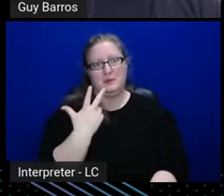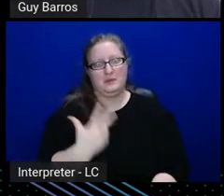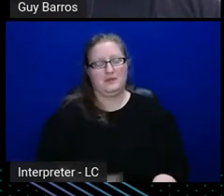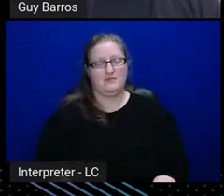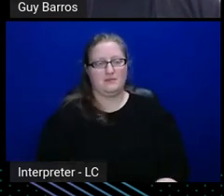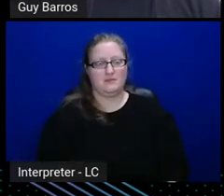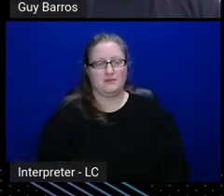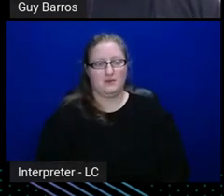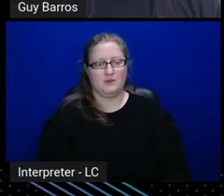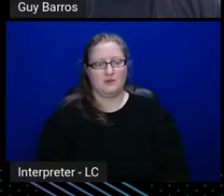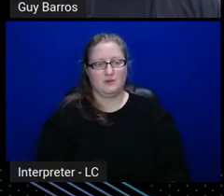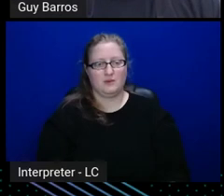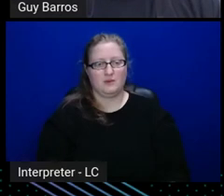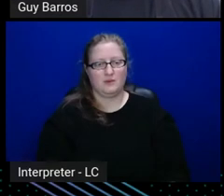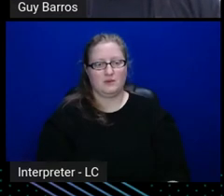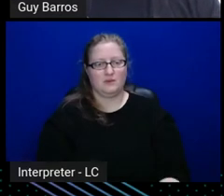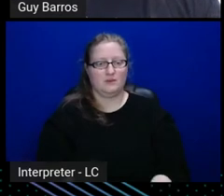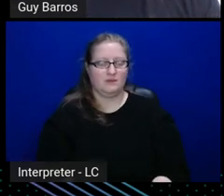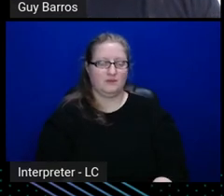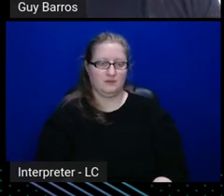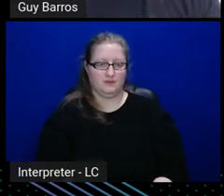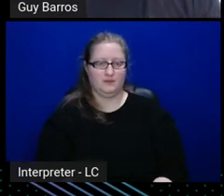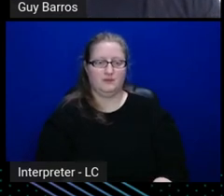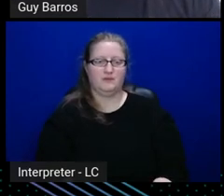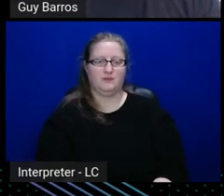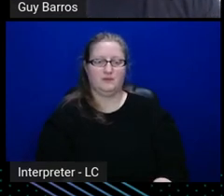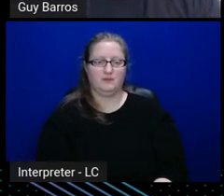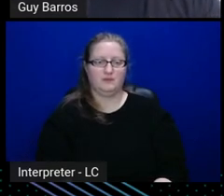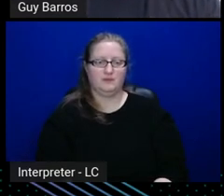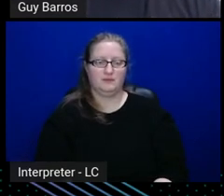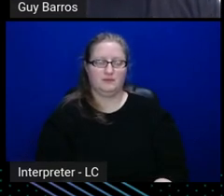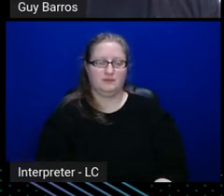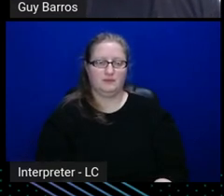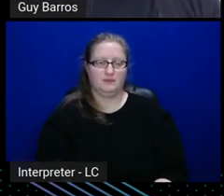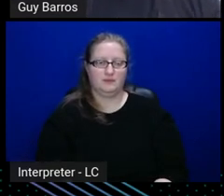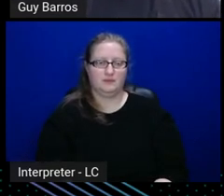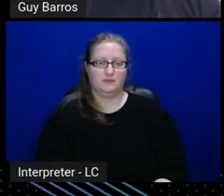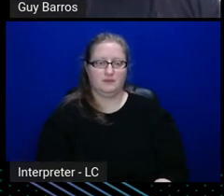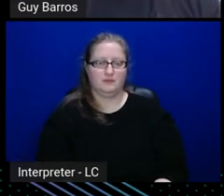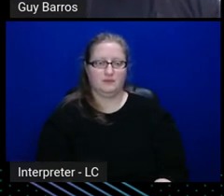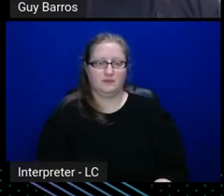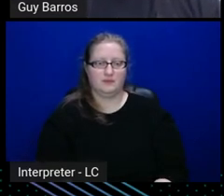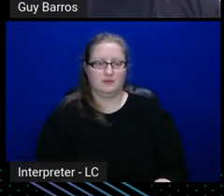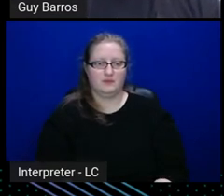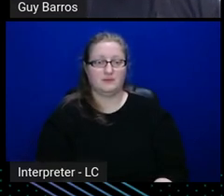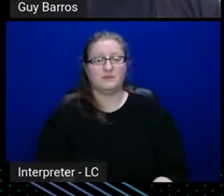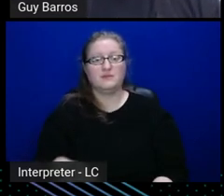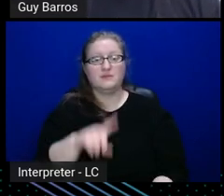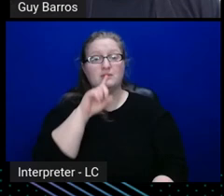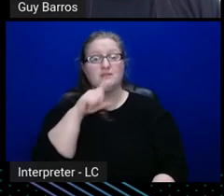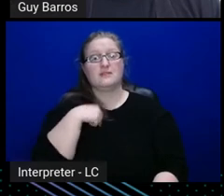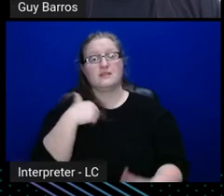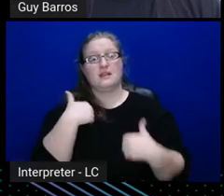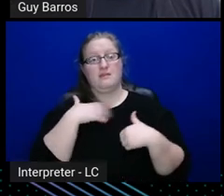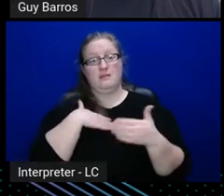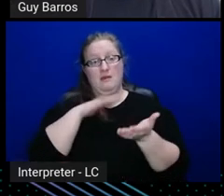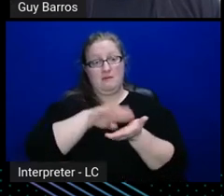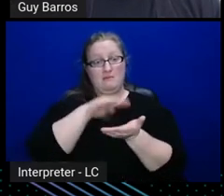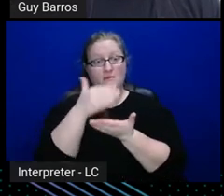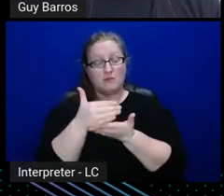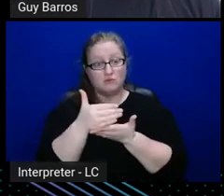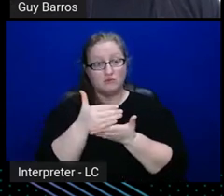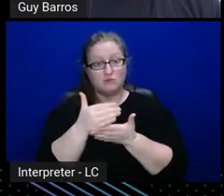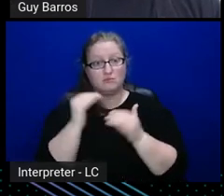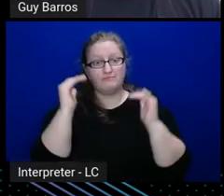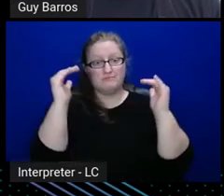so basically I have my mount, and I have my